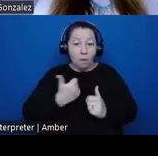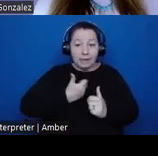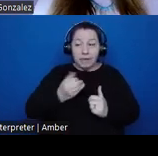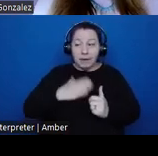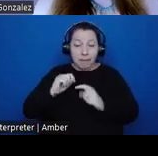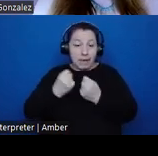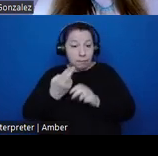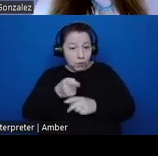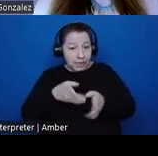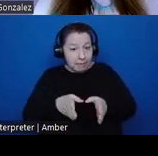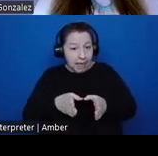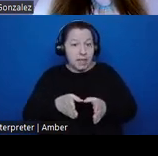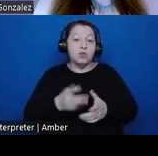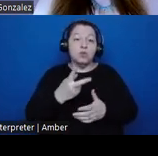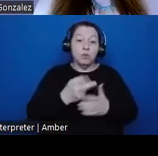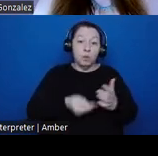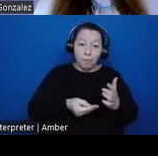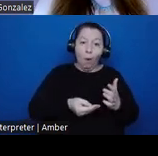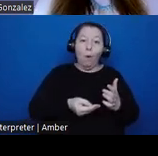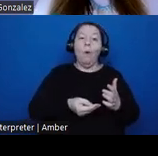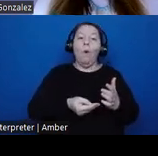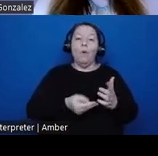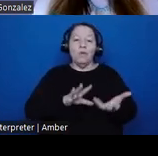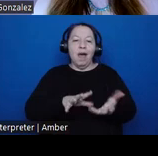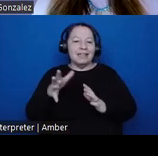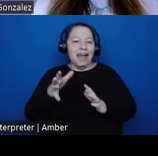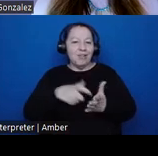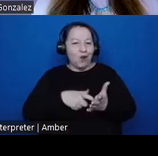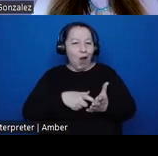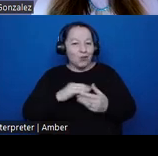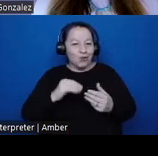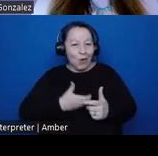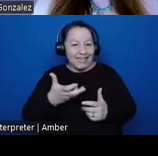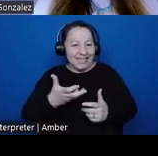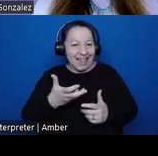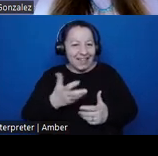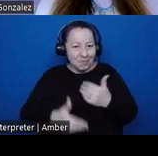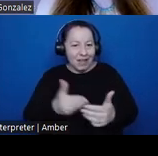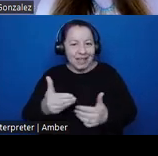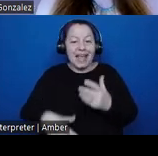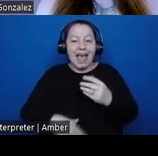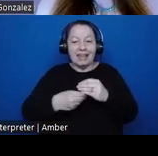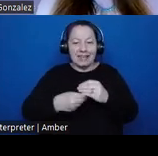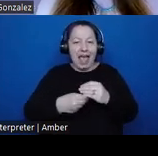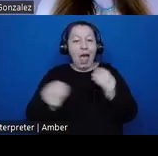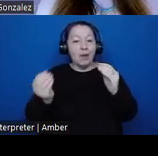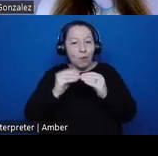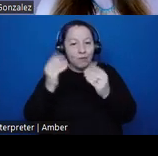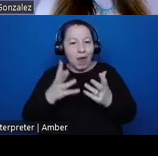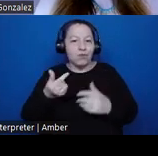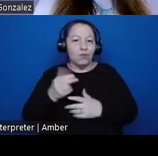to both unsettle the process of archaeological storytelling and add a material dimension to the story of Grand Ronde survivance.